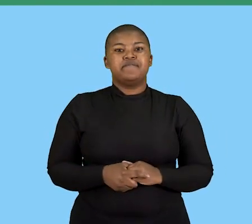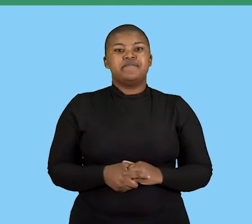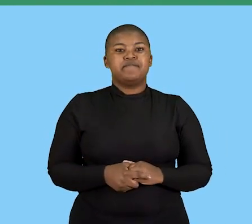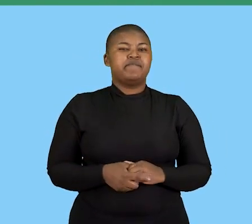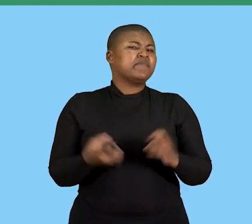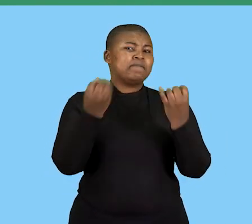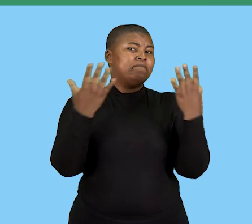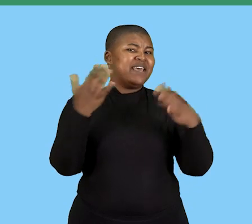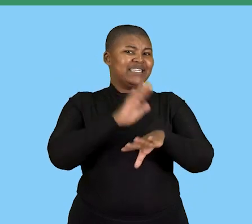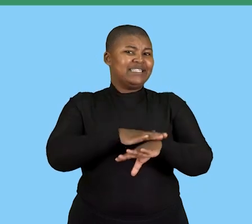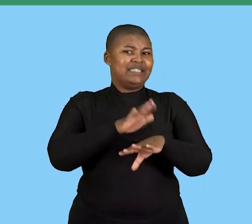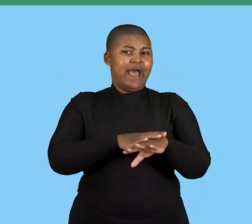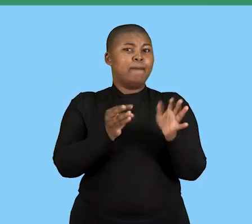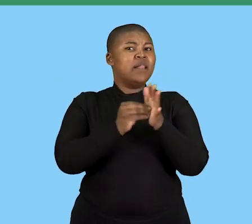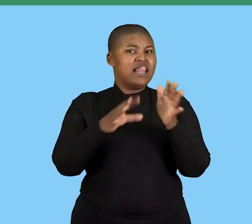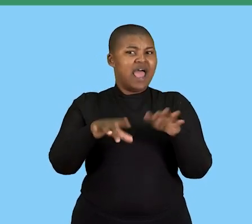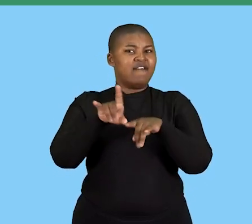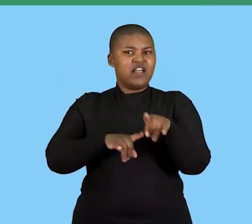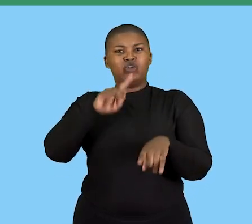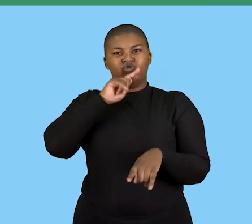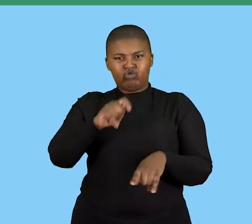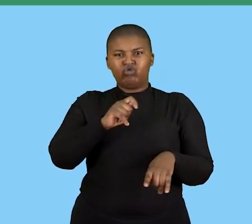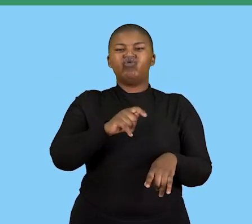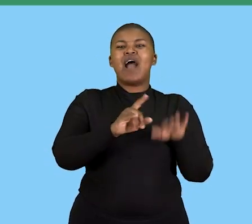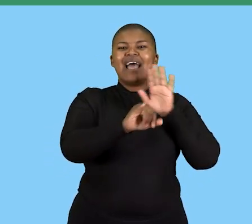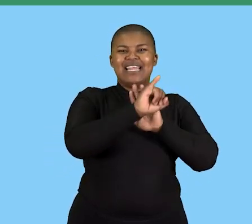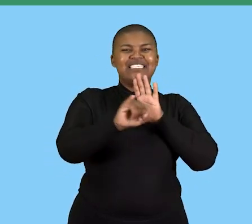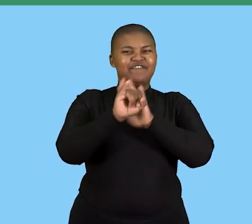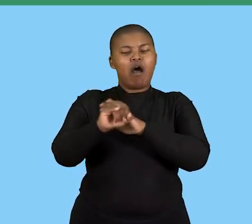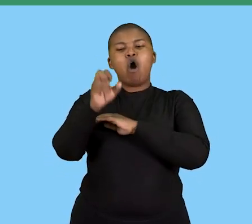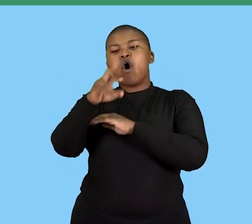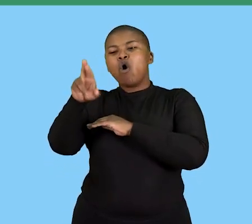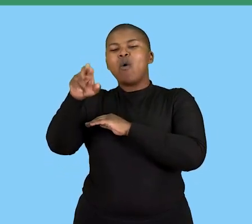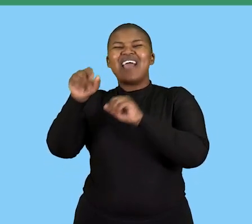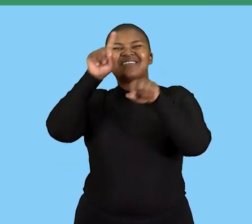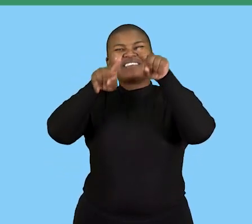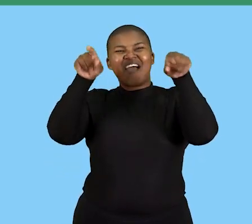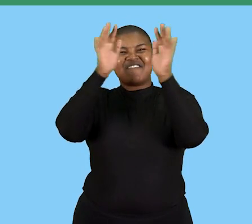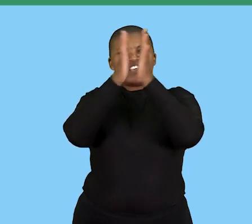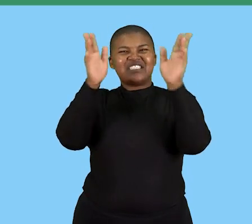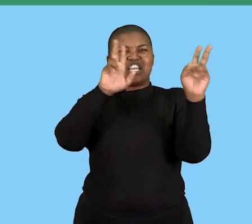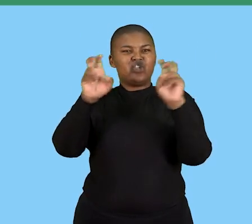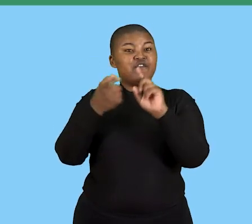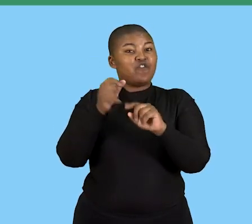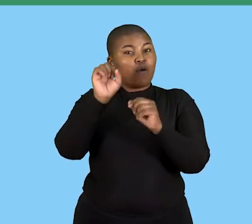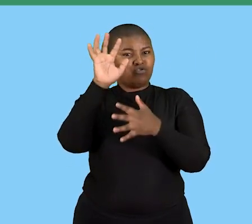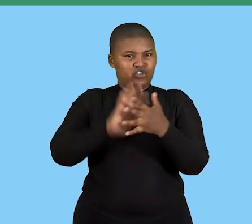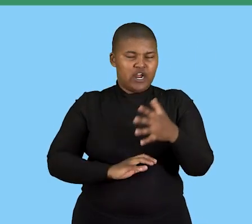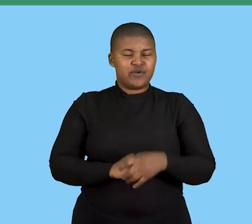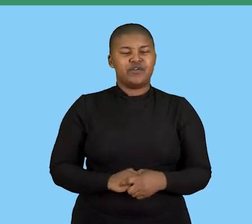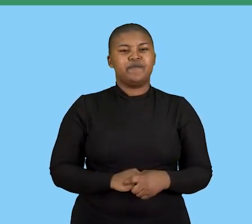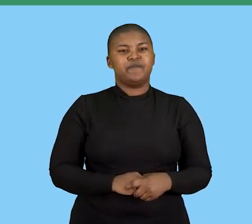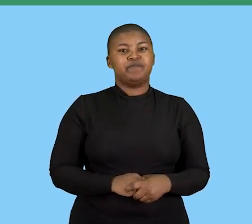Then, common errors. Many learners fail to identify the correct diversity issue from the scenario. So, the solution,